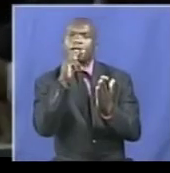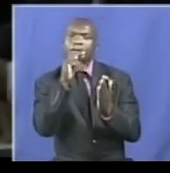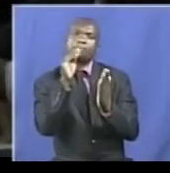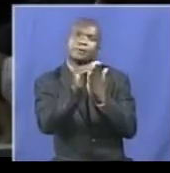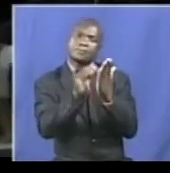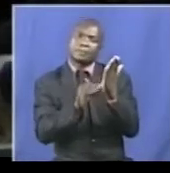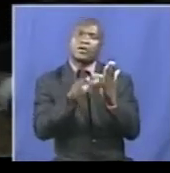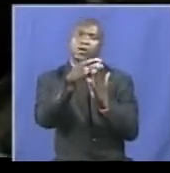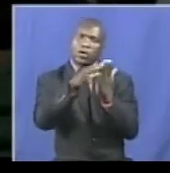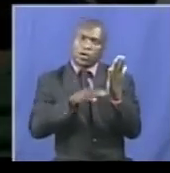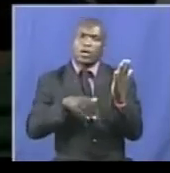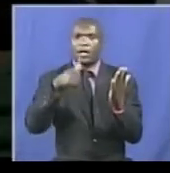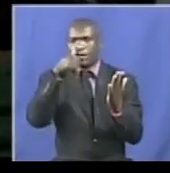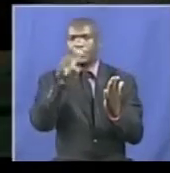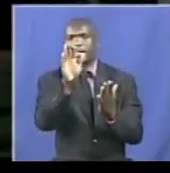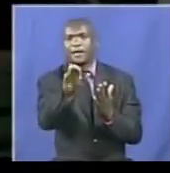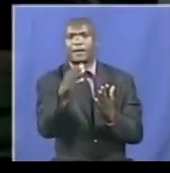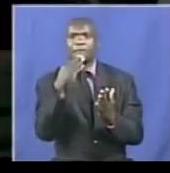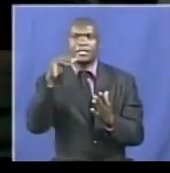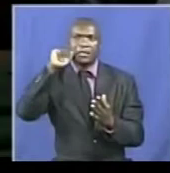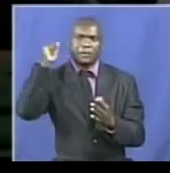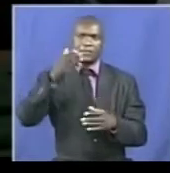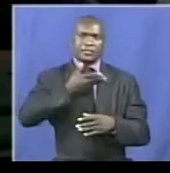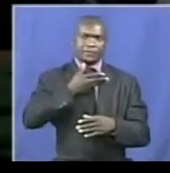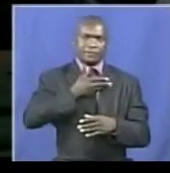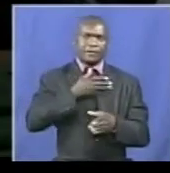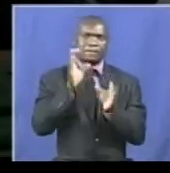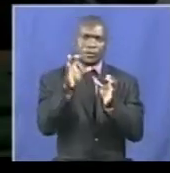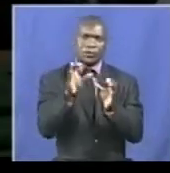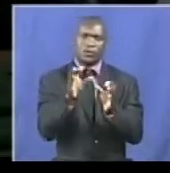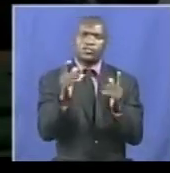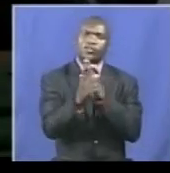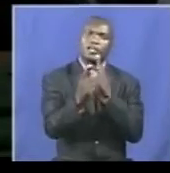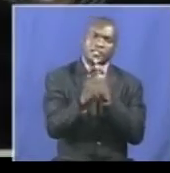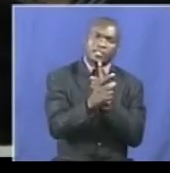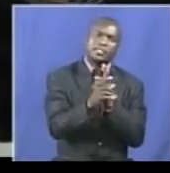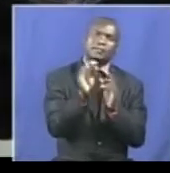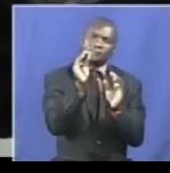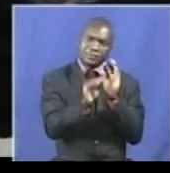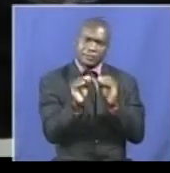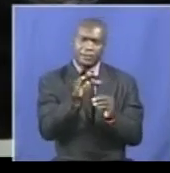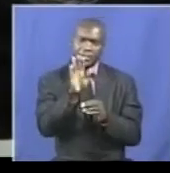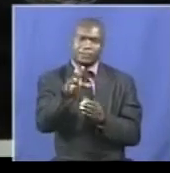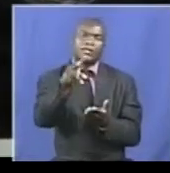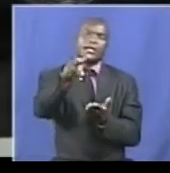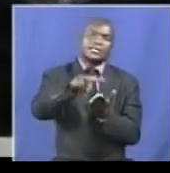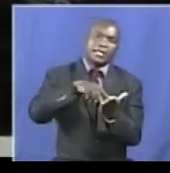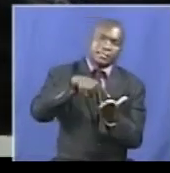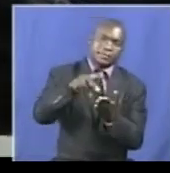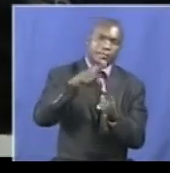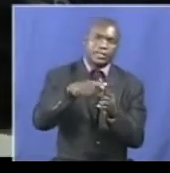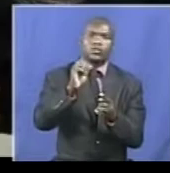is Comrade Simbarashe Mbegegwi, while the Secretary for Security is Comrade Kembo Mohadi. Transport and Social Warfare Secretary